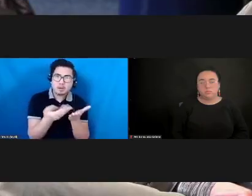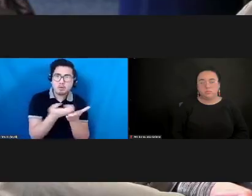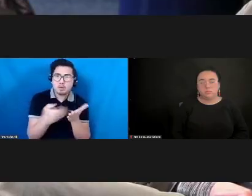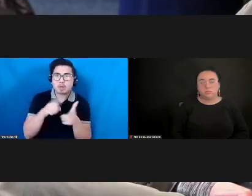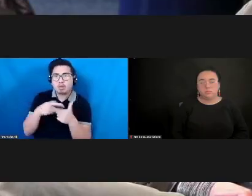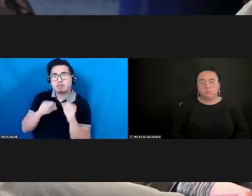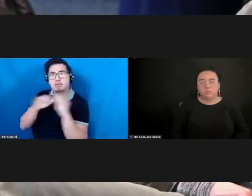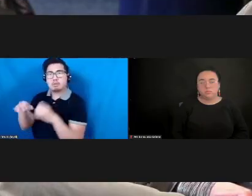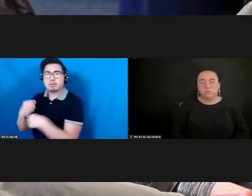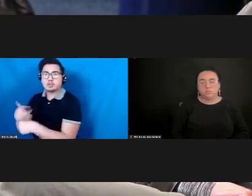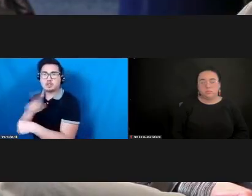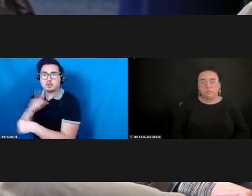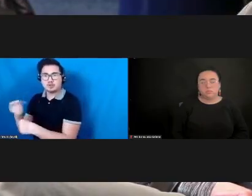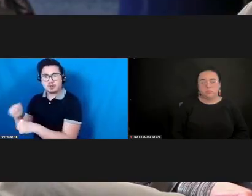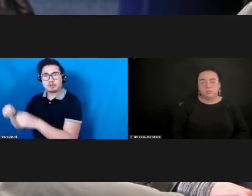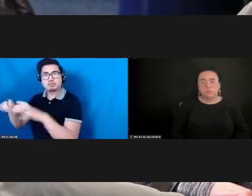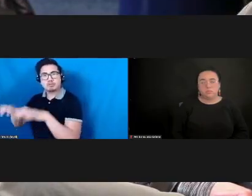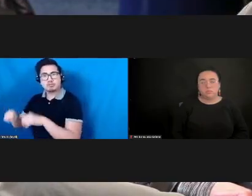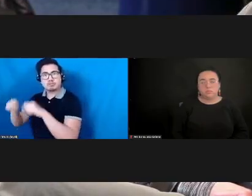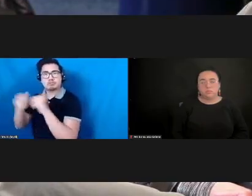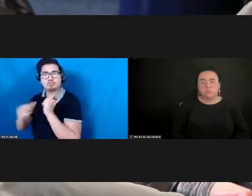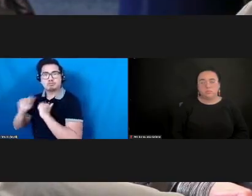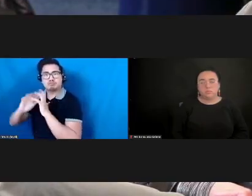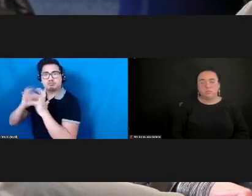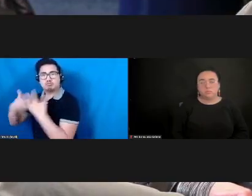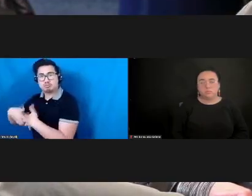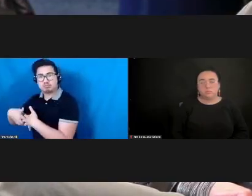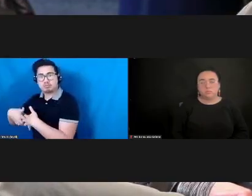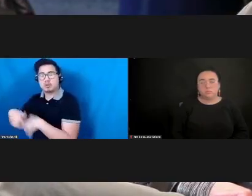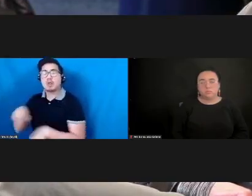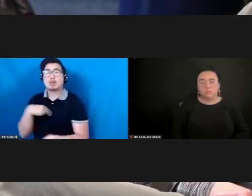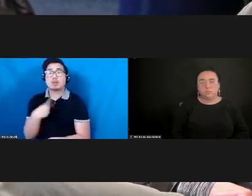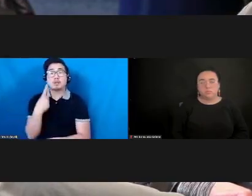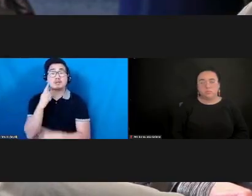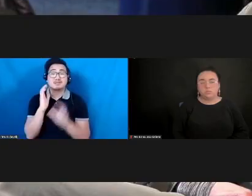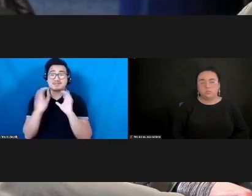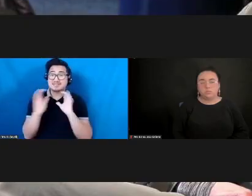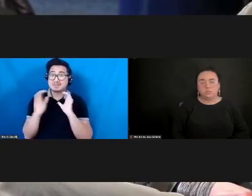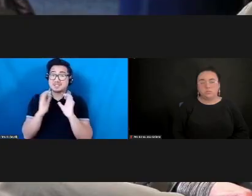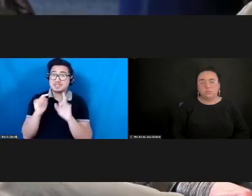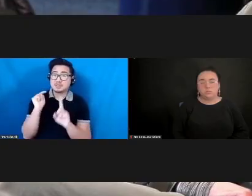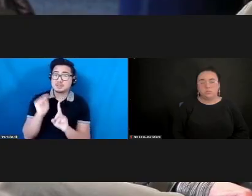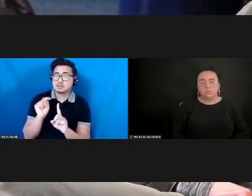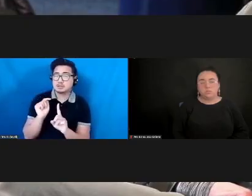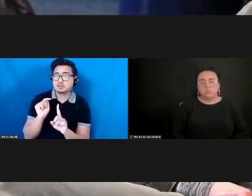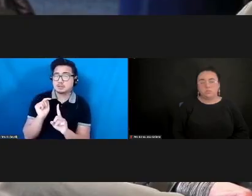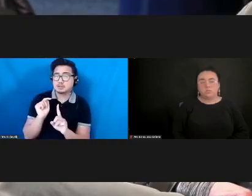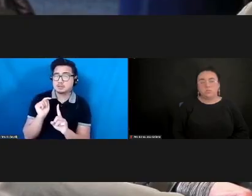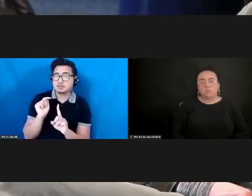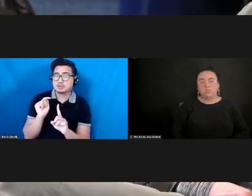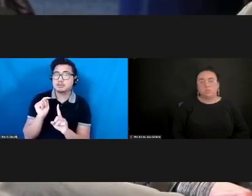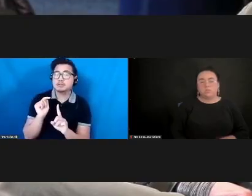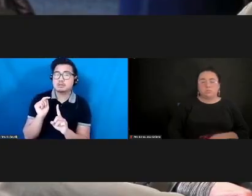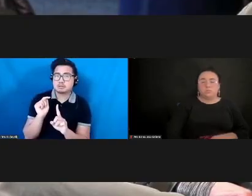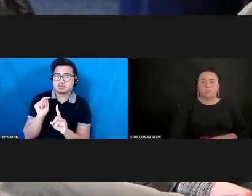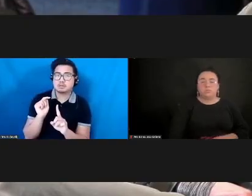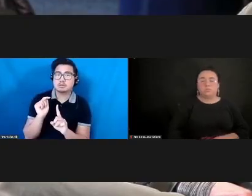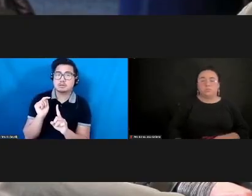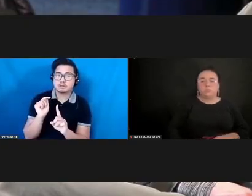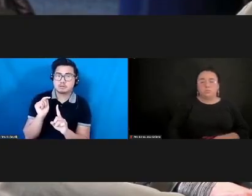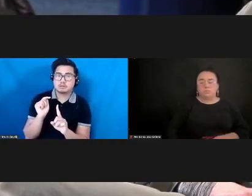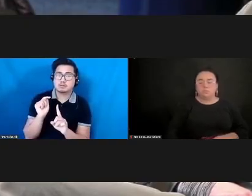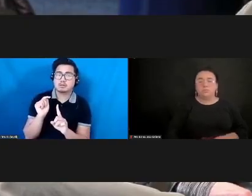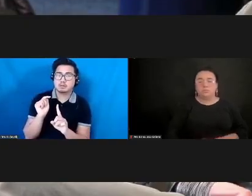radical acknowledgement and the communication, I think, is one of the things that really comes from it. I think Jennifer